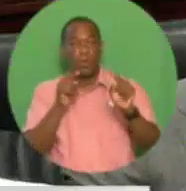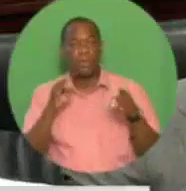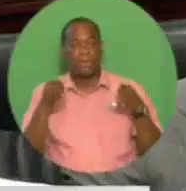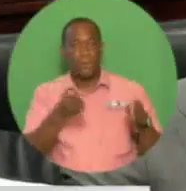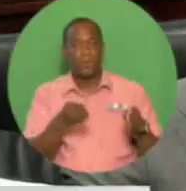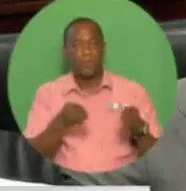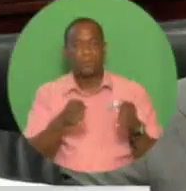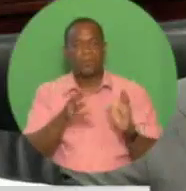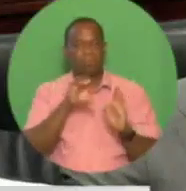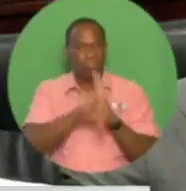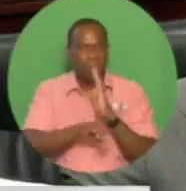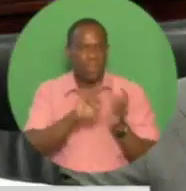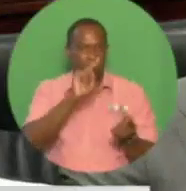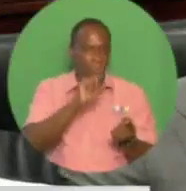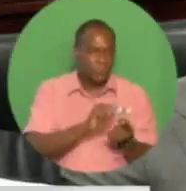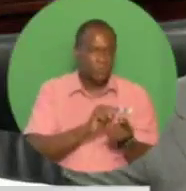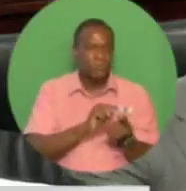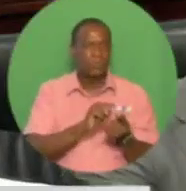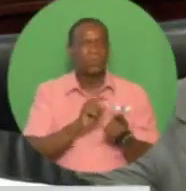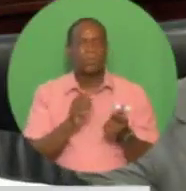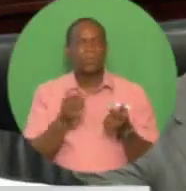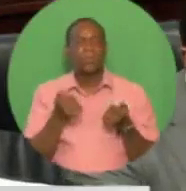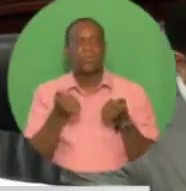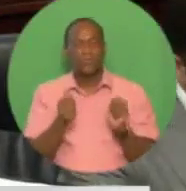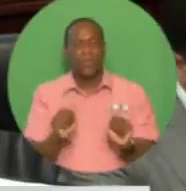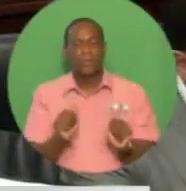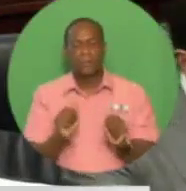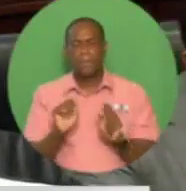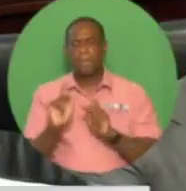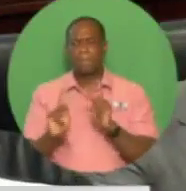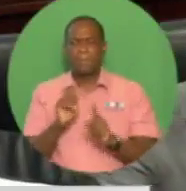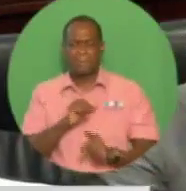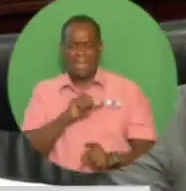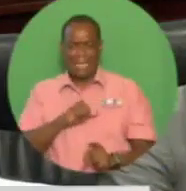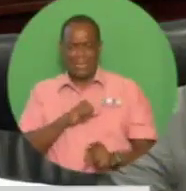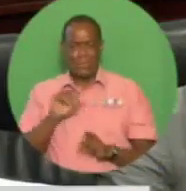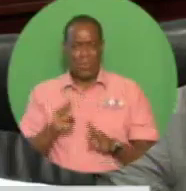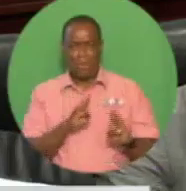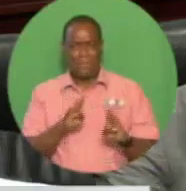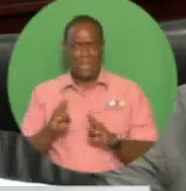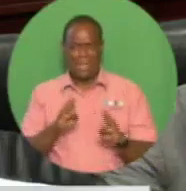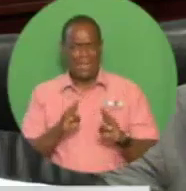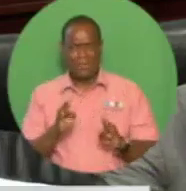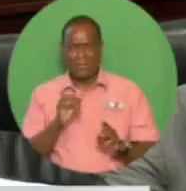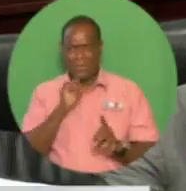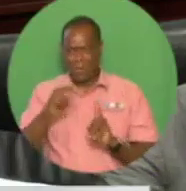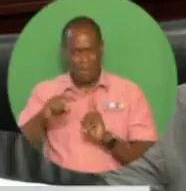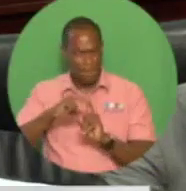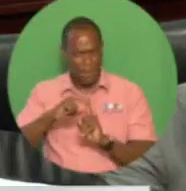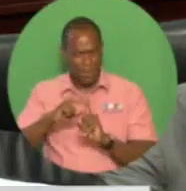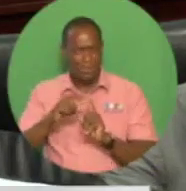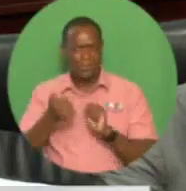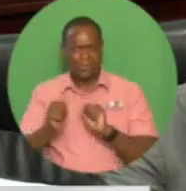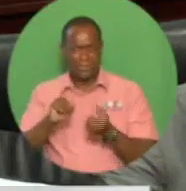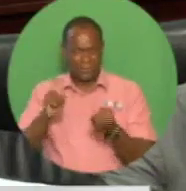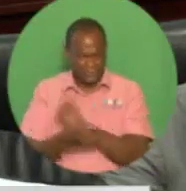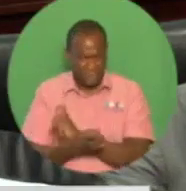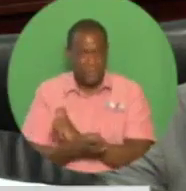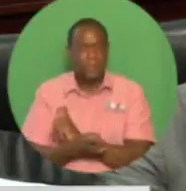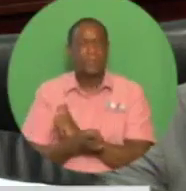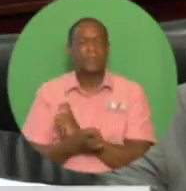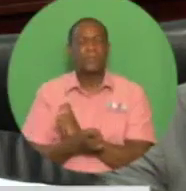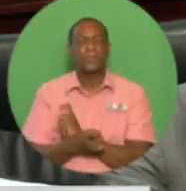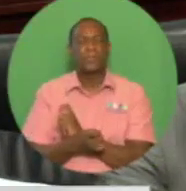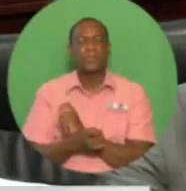reversing non-progressive values, attitudes, and behaviors, such as low productivity and poor work ethos, four,